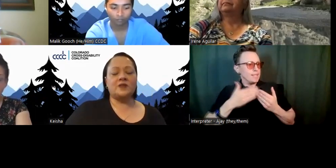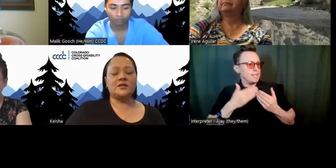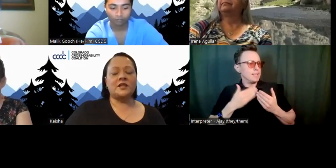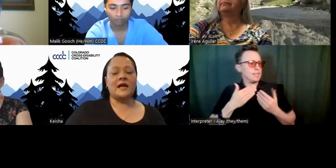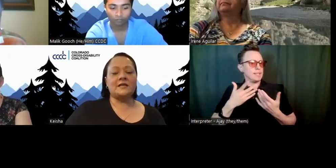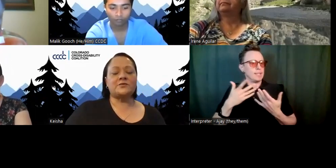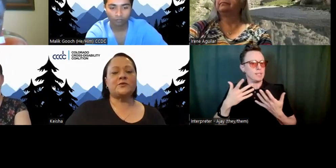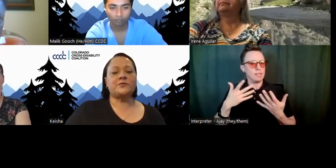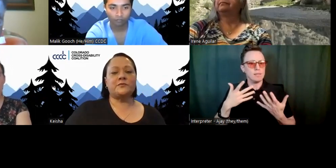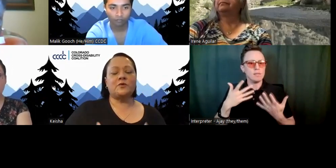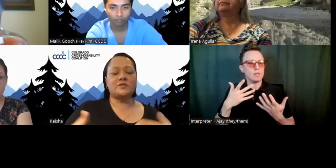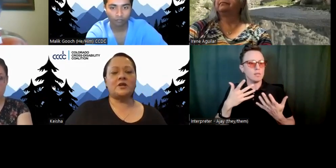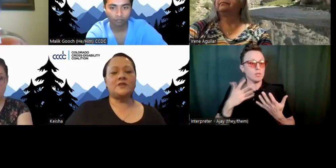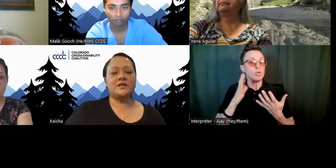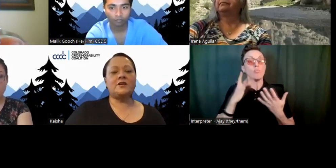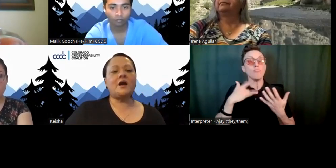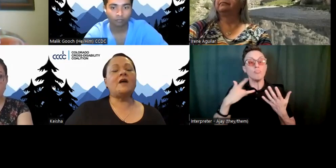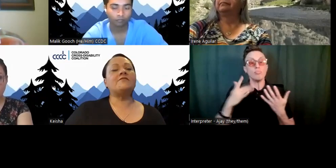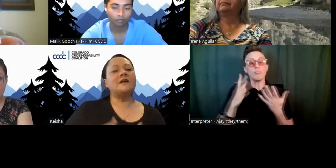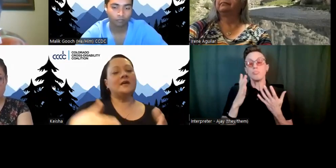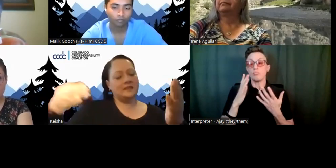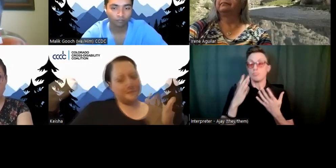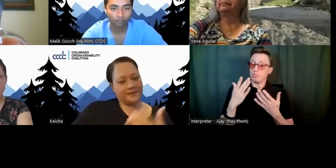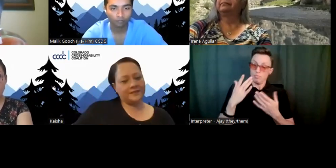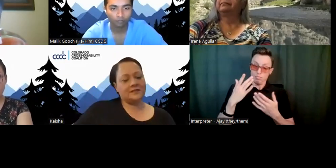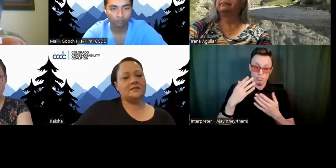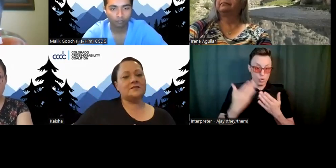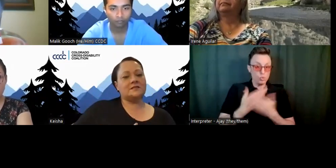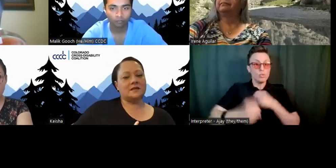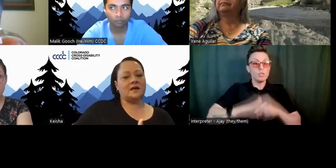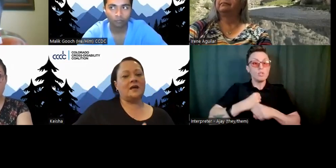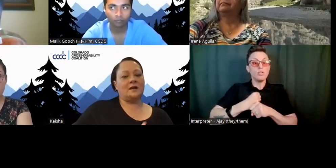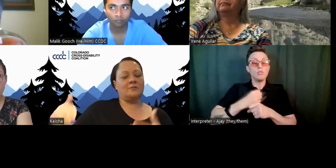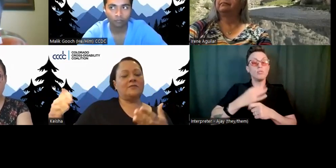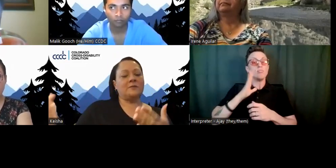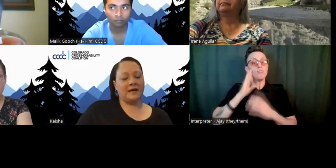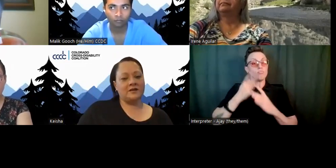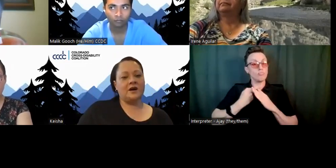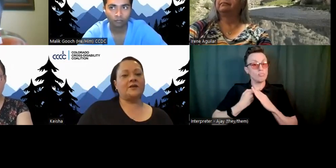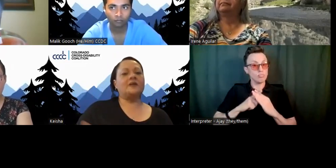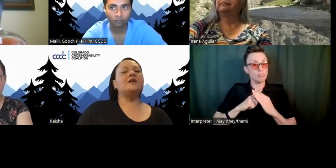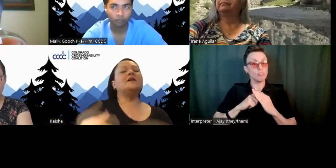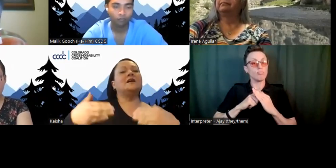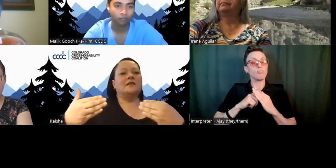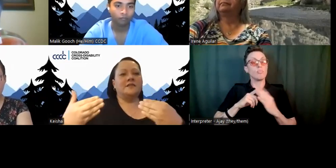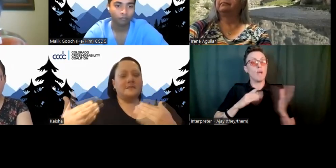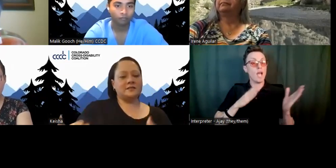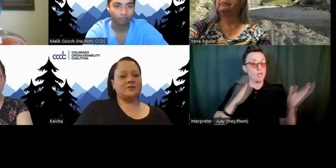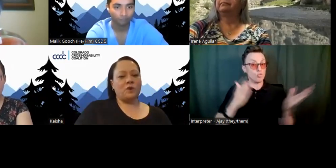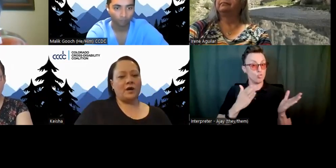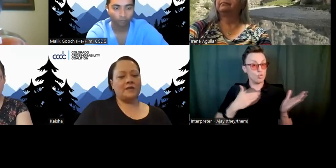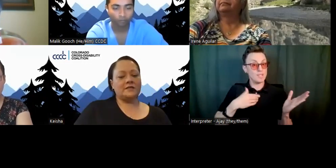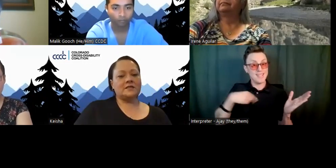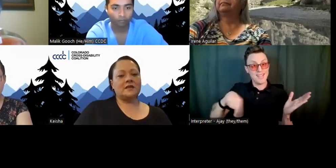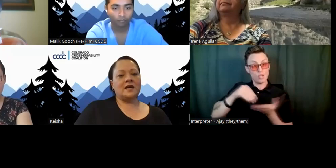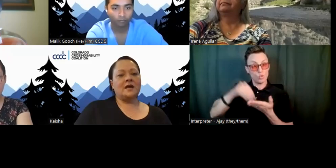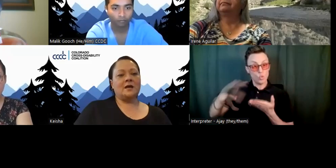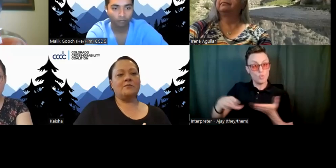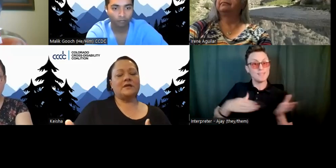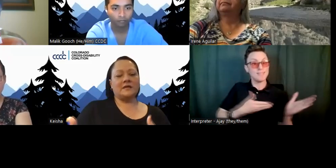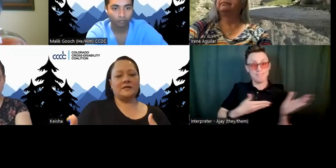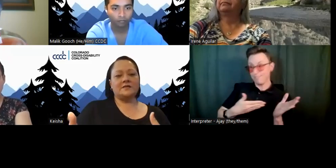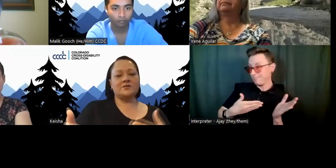would start the classroom or start the year off. This is my daughter. This is what